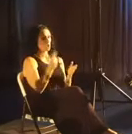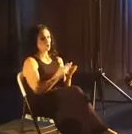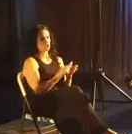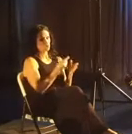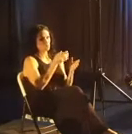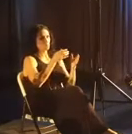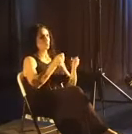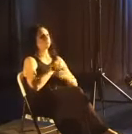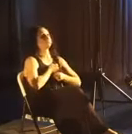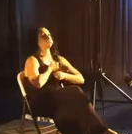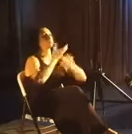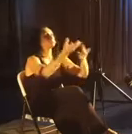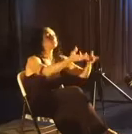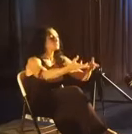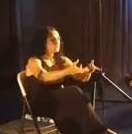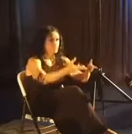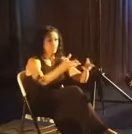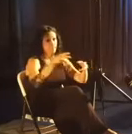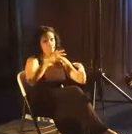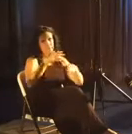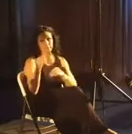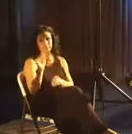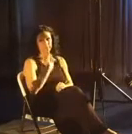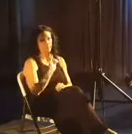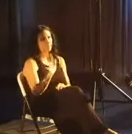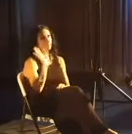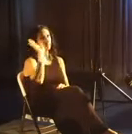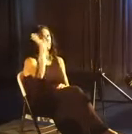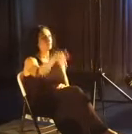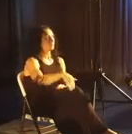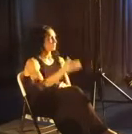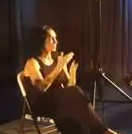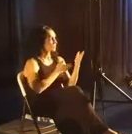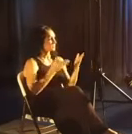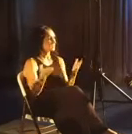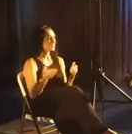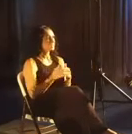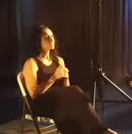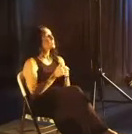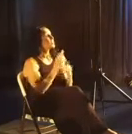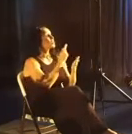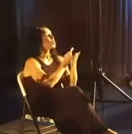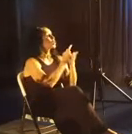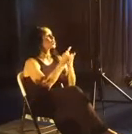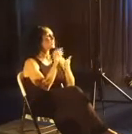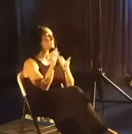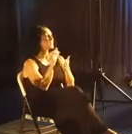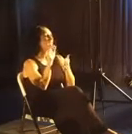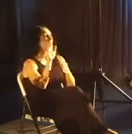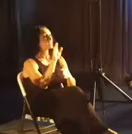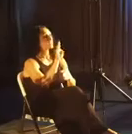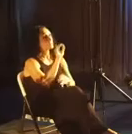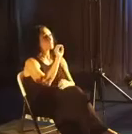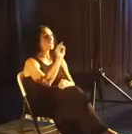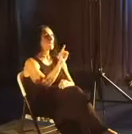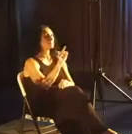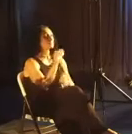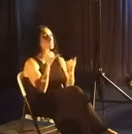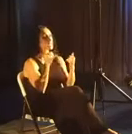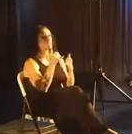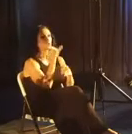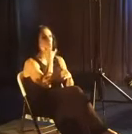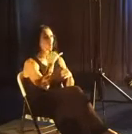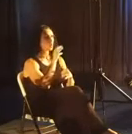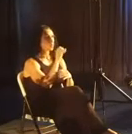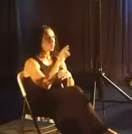bomb in here and I walk away and I'm like, well, that was something. Right? There are weeks where the band plays a wrong chord or Eli might